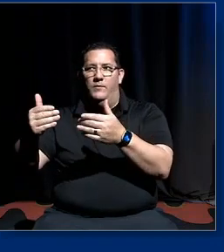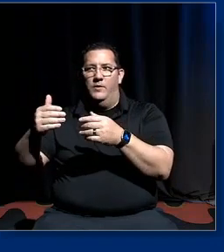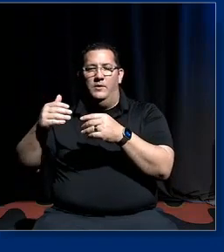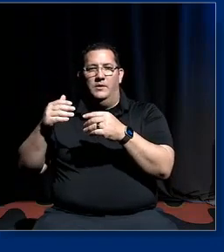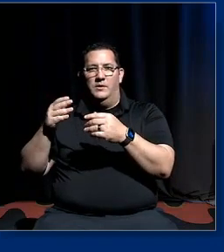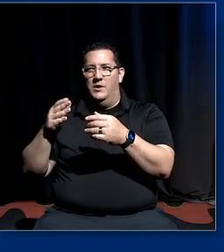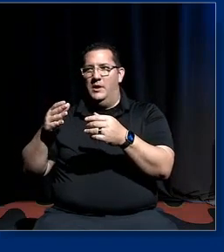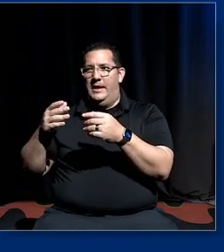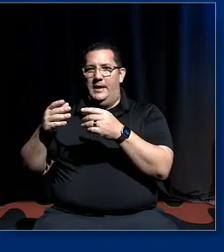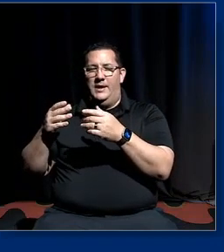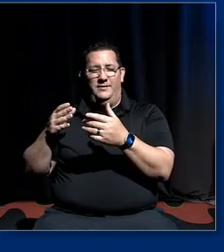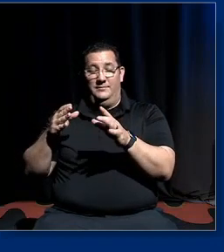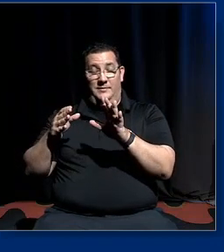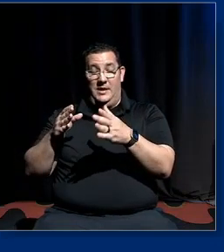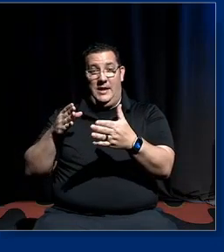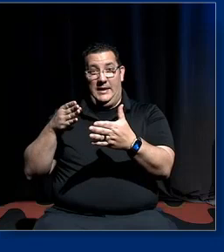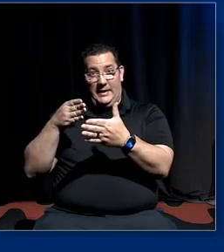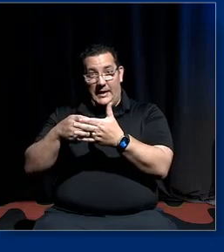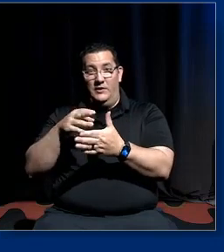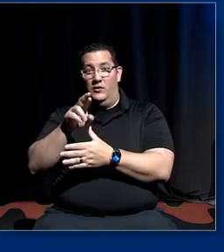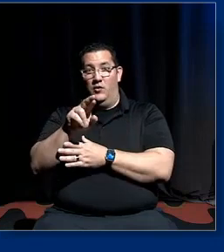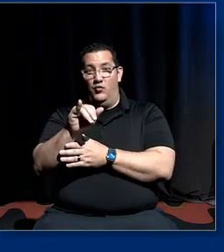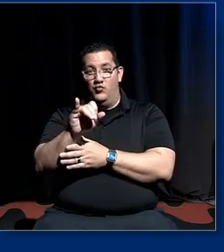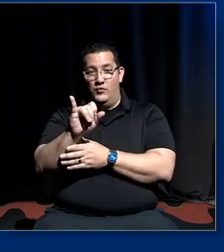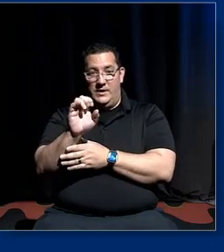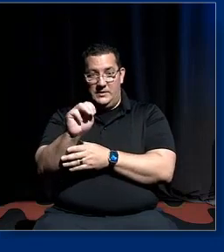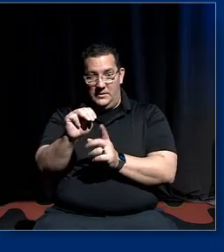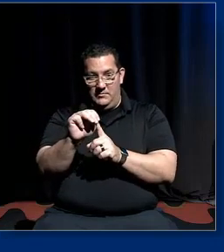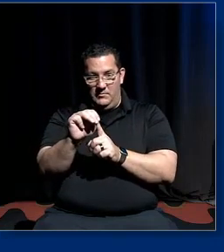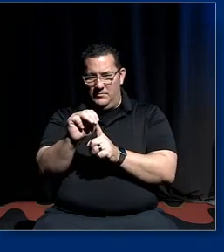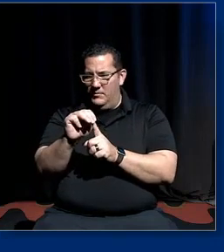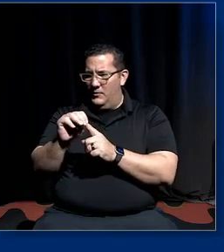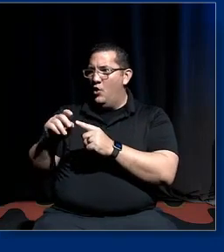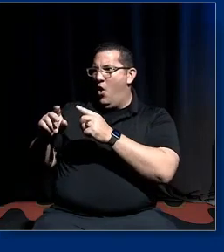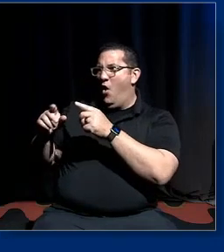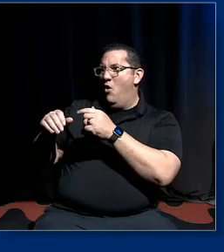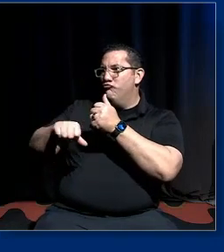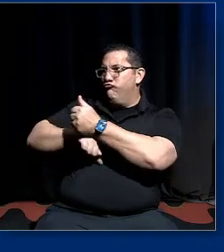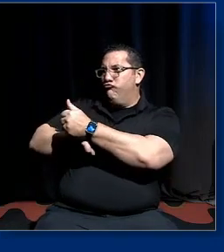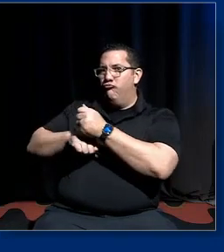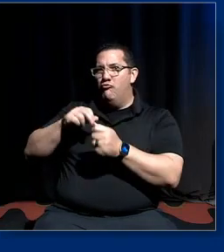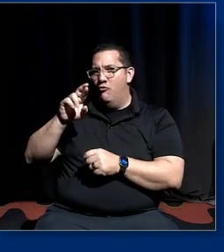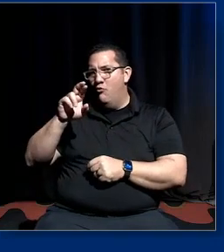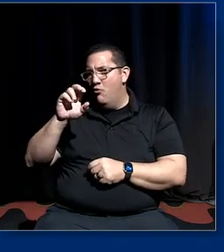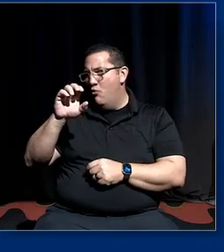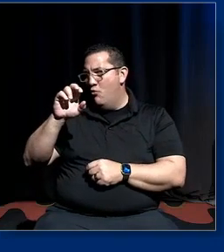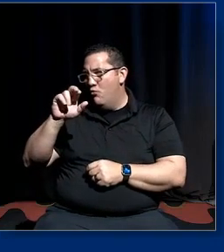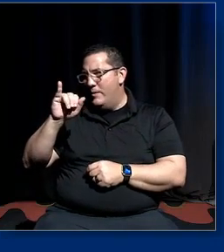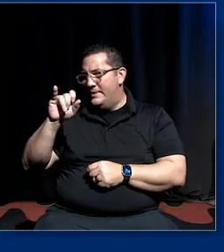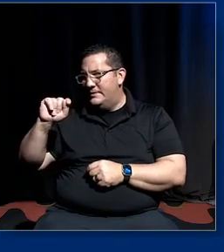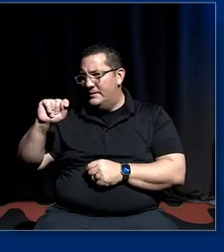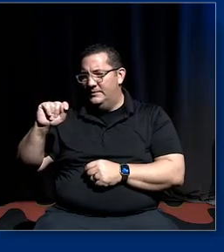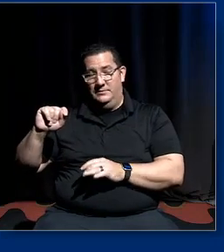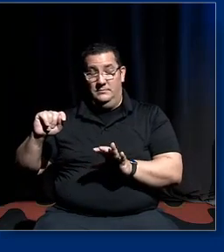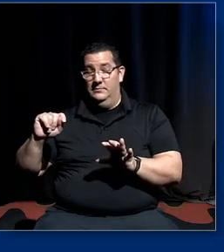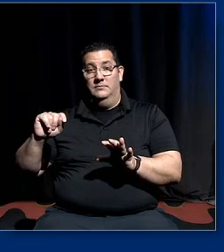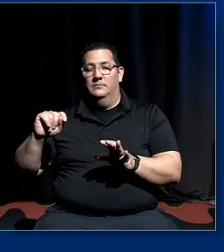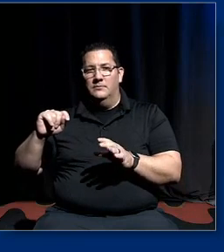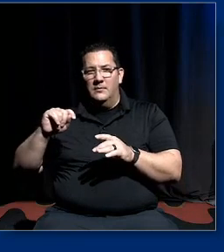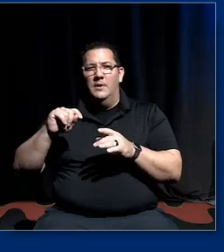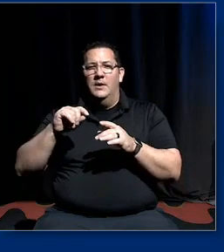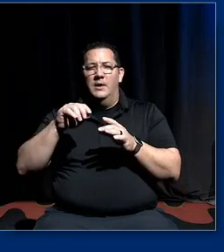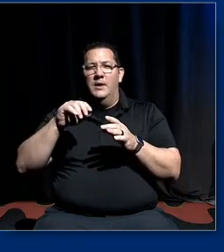racism is accused of being racist and it's accused of being racist because it dares to mention